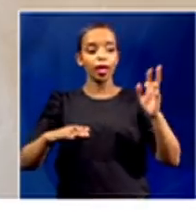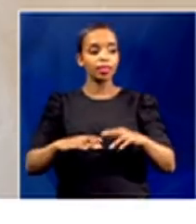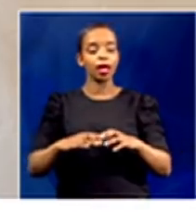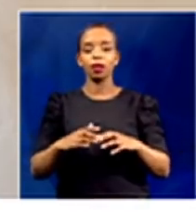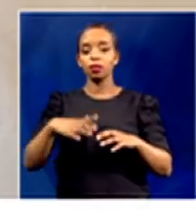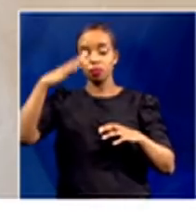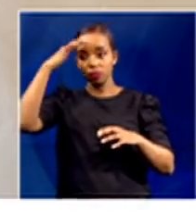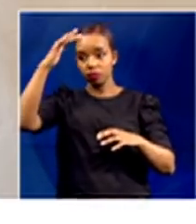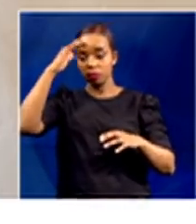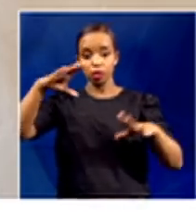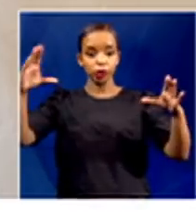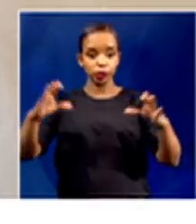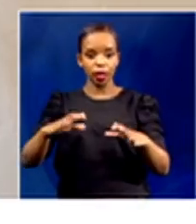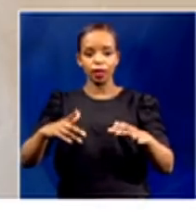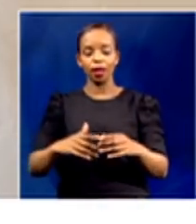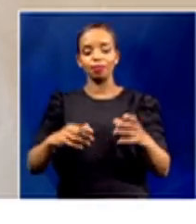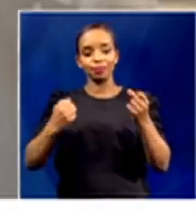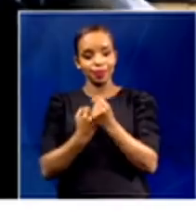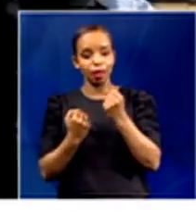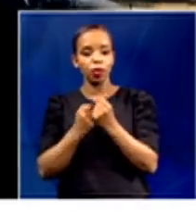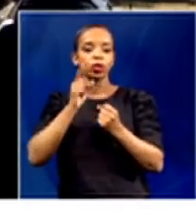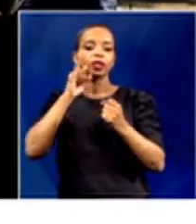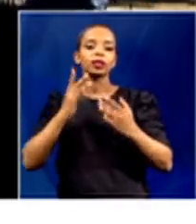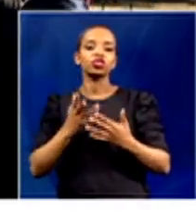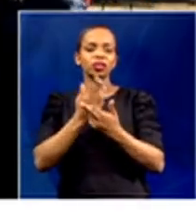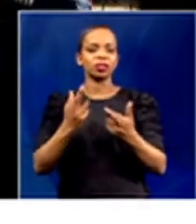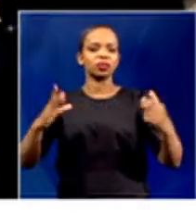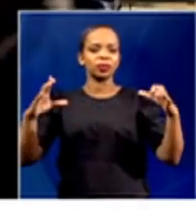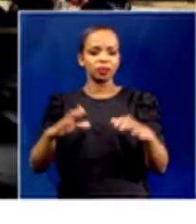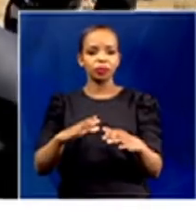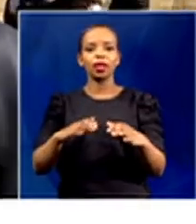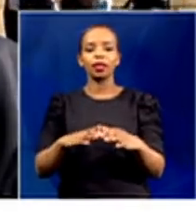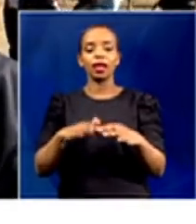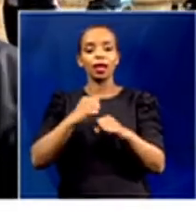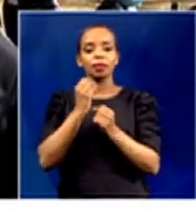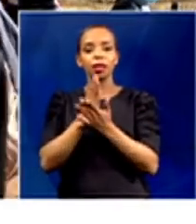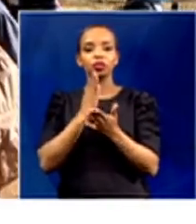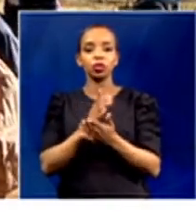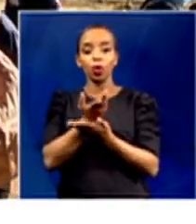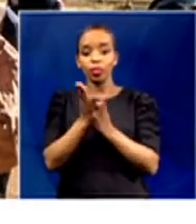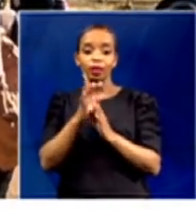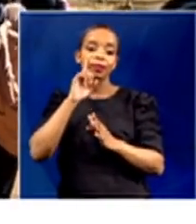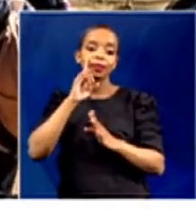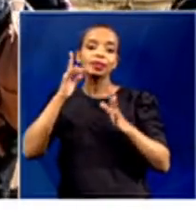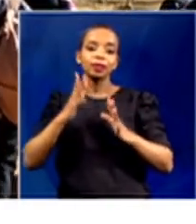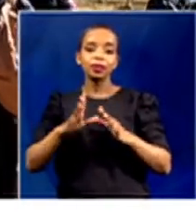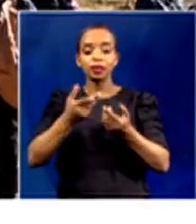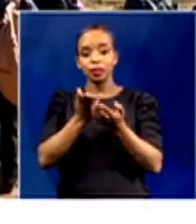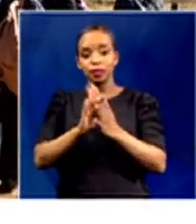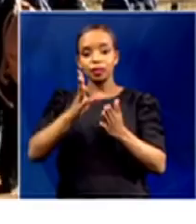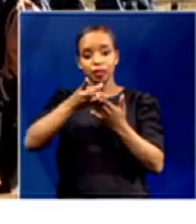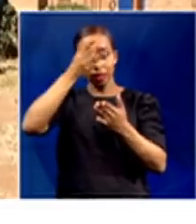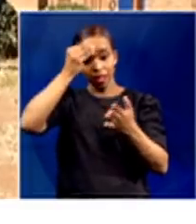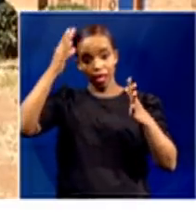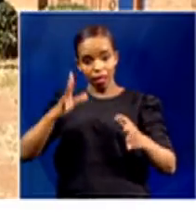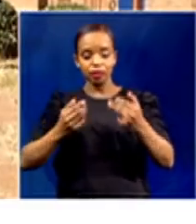support the teachers, and make sure that these children are assisted to realize their dream of writing their final examinations this